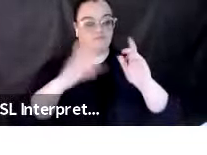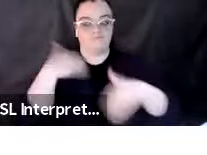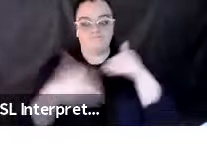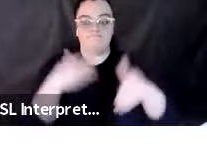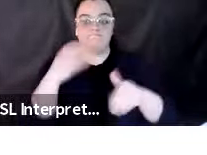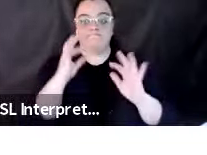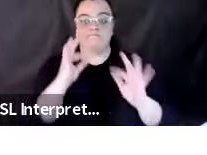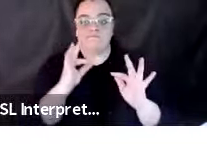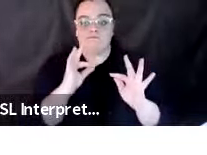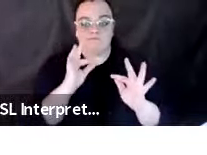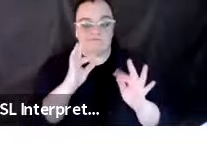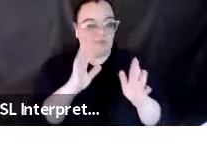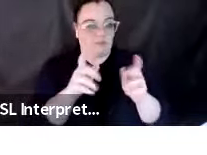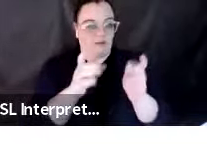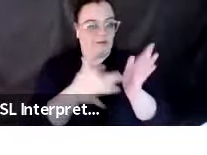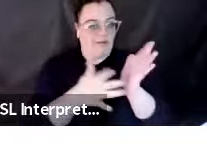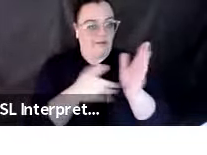again.